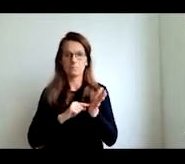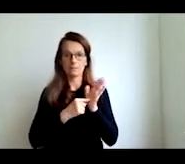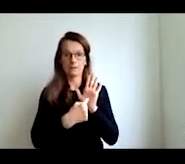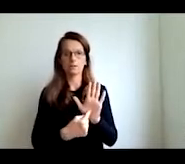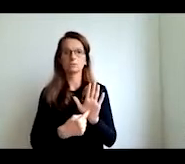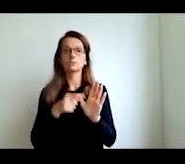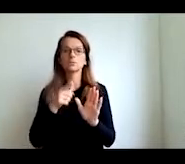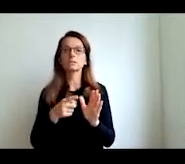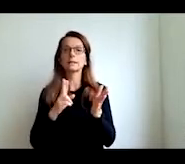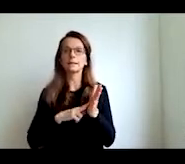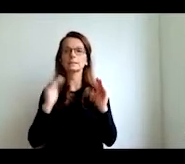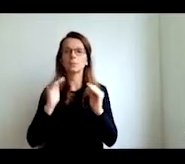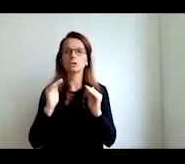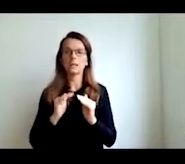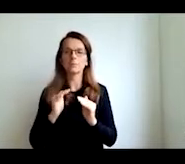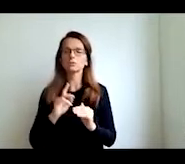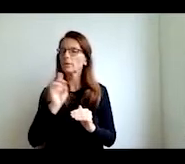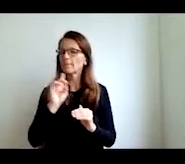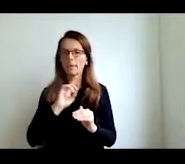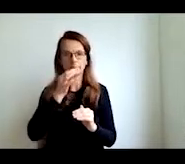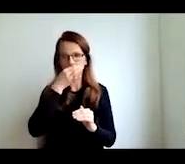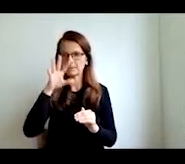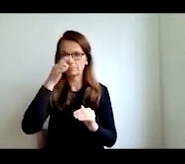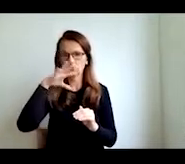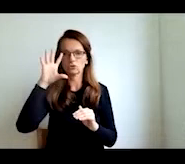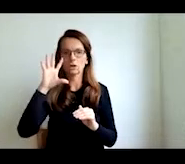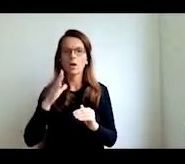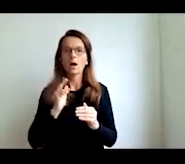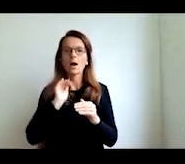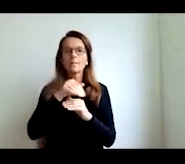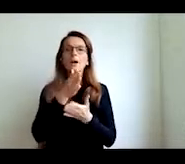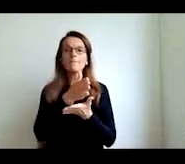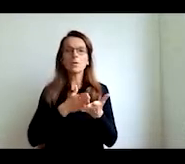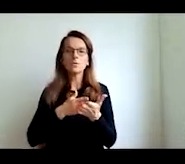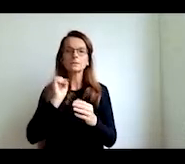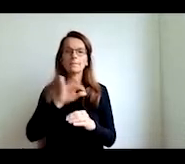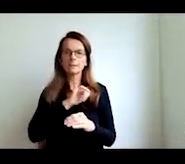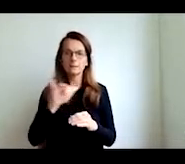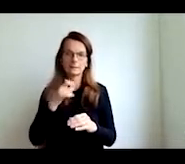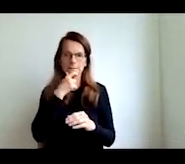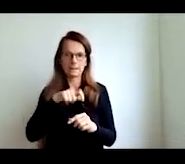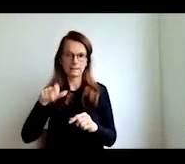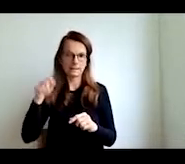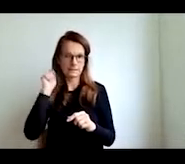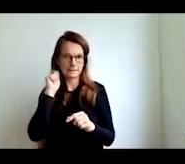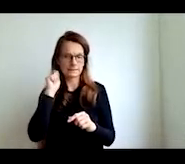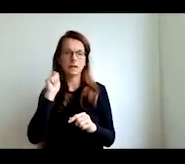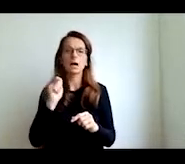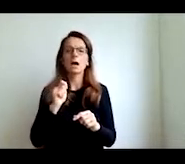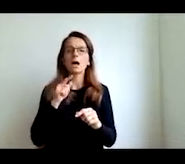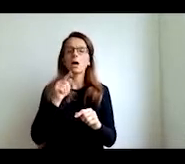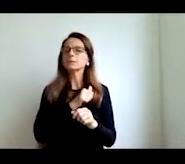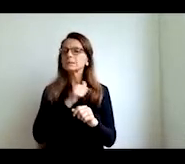actually became worse when you think about it you know over half of 15 year old girls you know